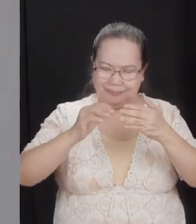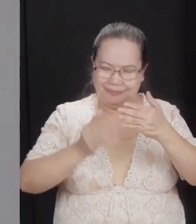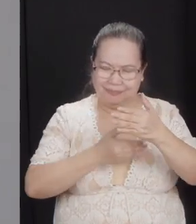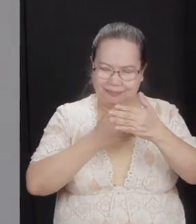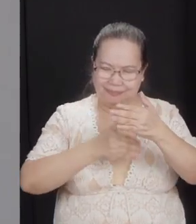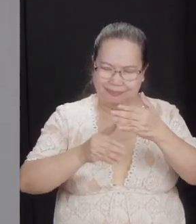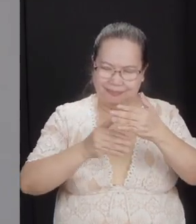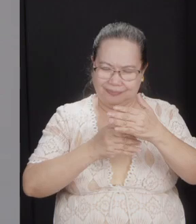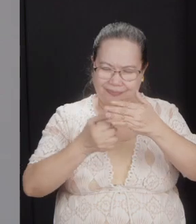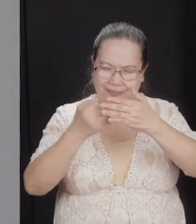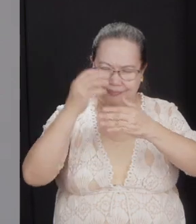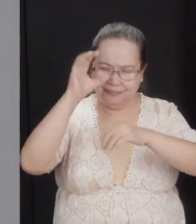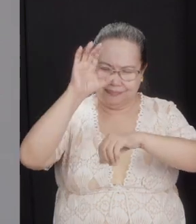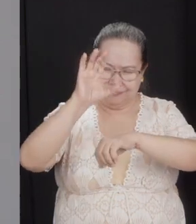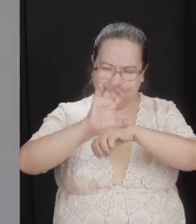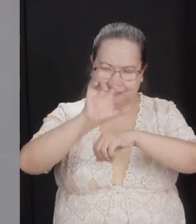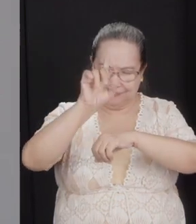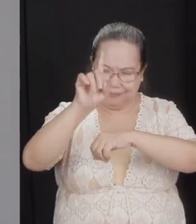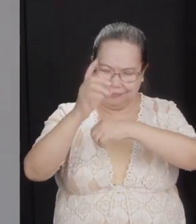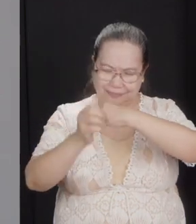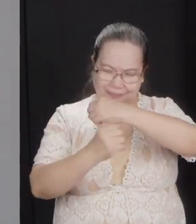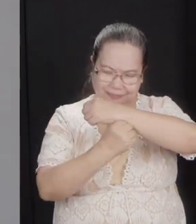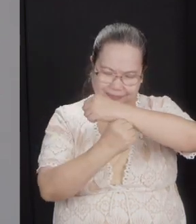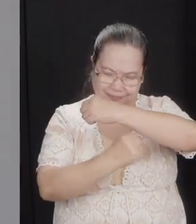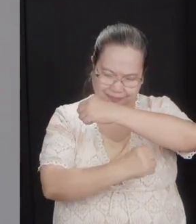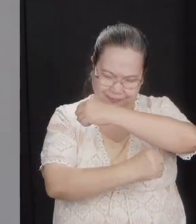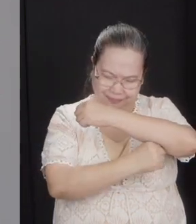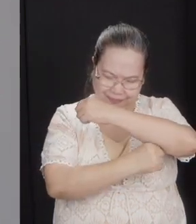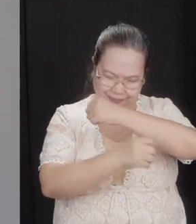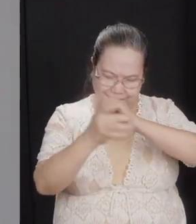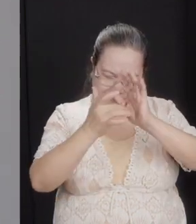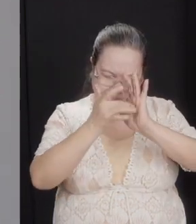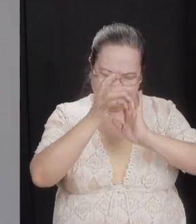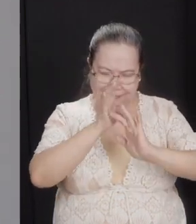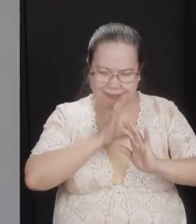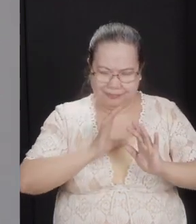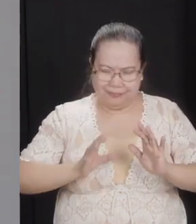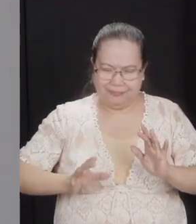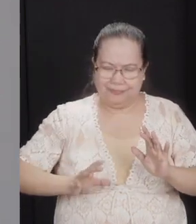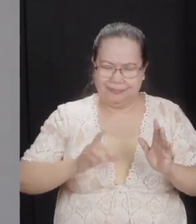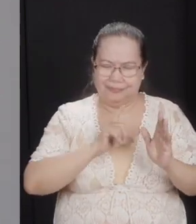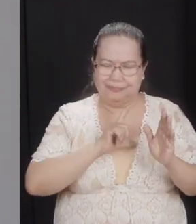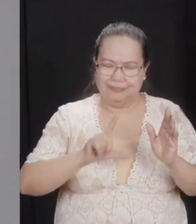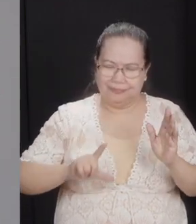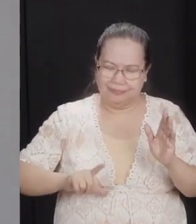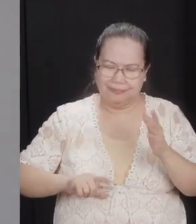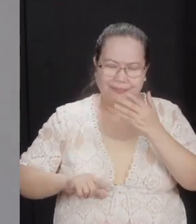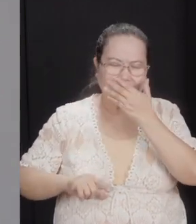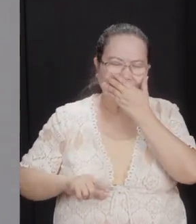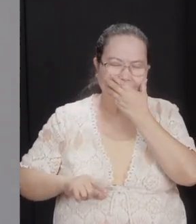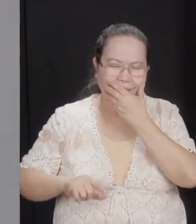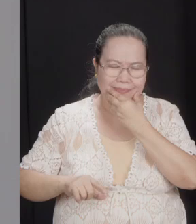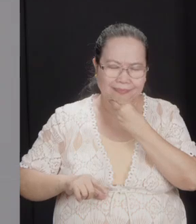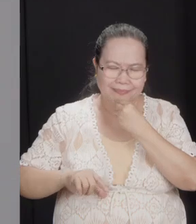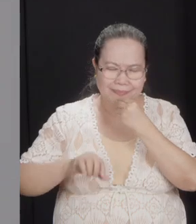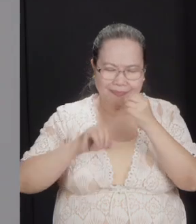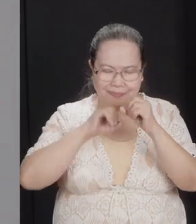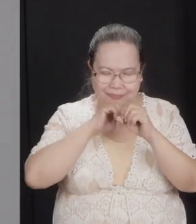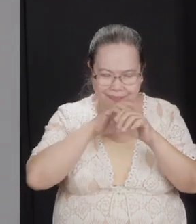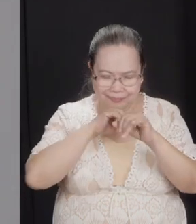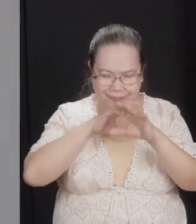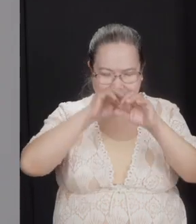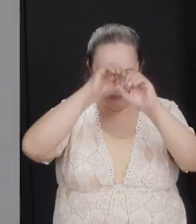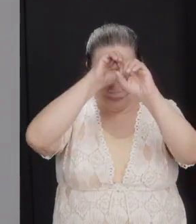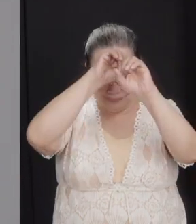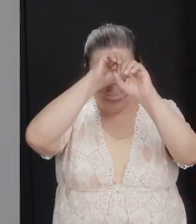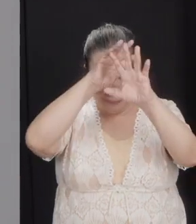is One Foundation, is Jesus Christ our Lord. Lord, seeing this beautiful grandparent stand up, Father,